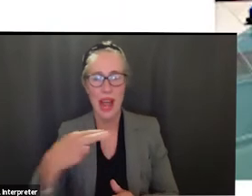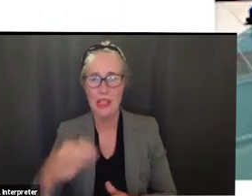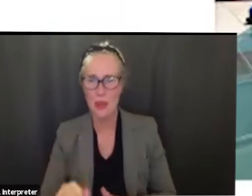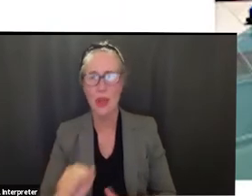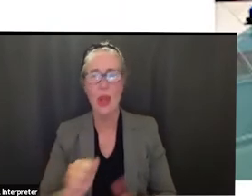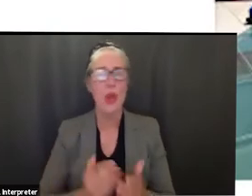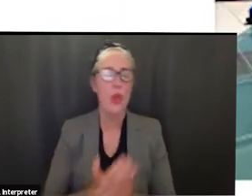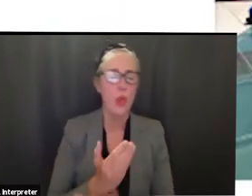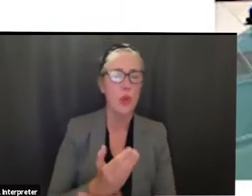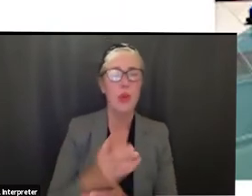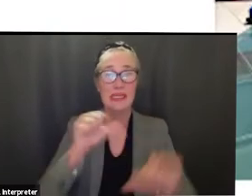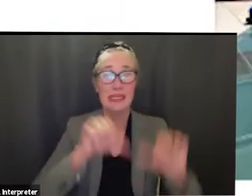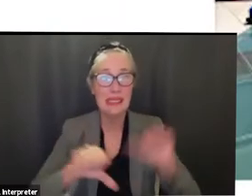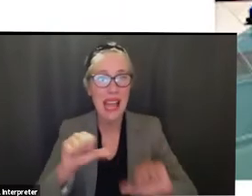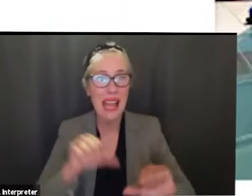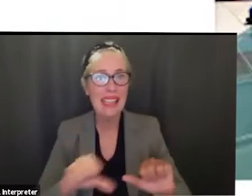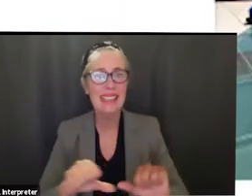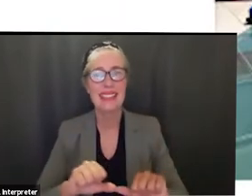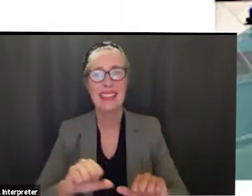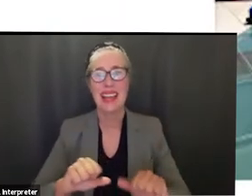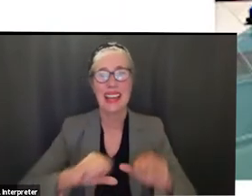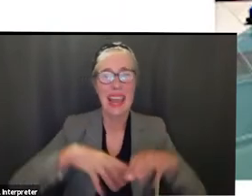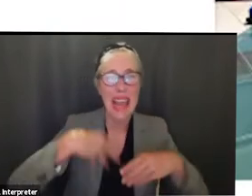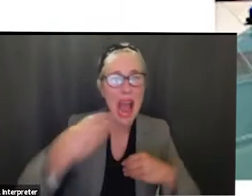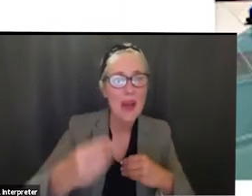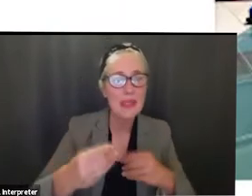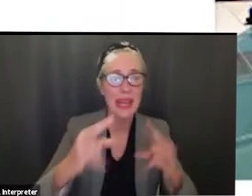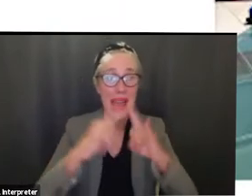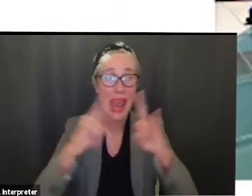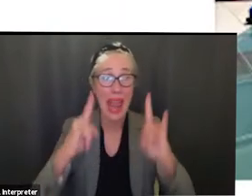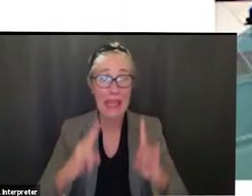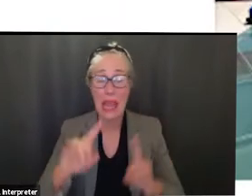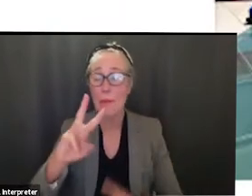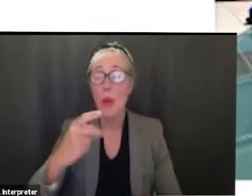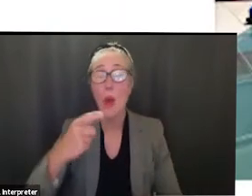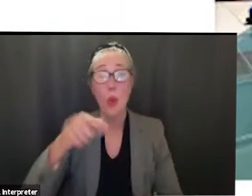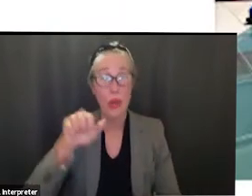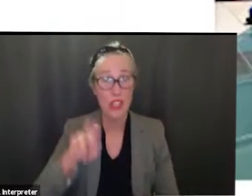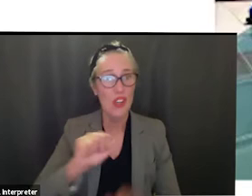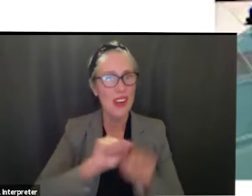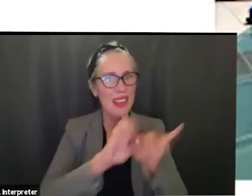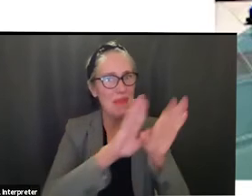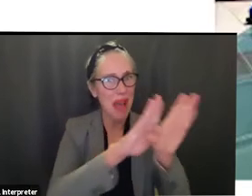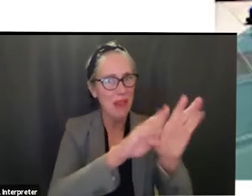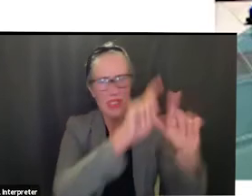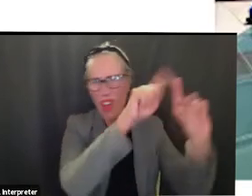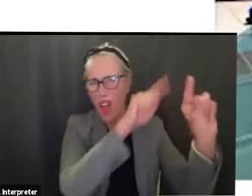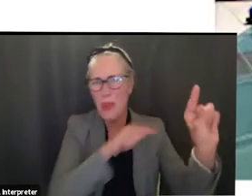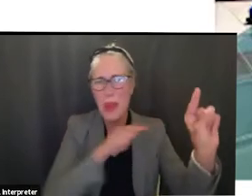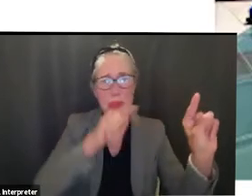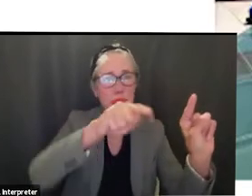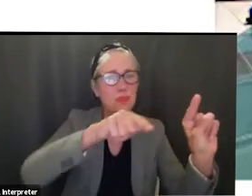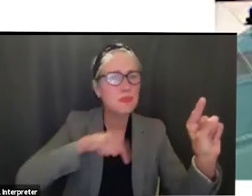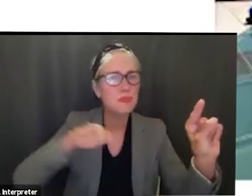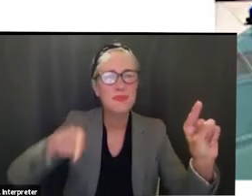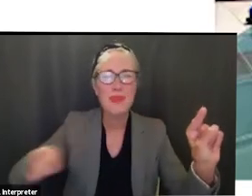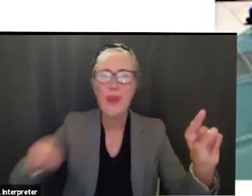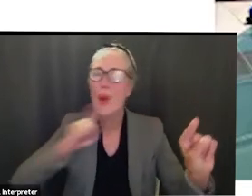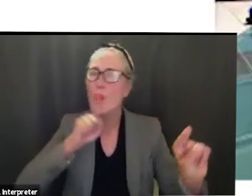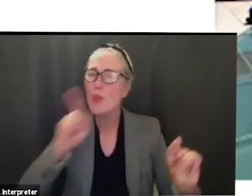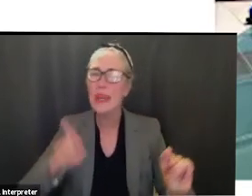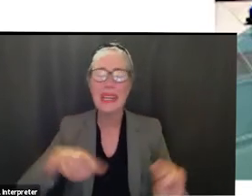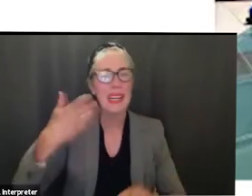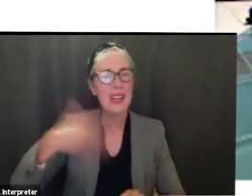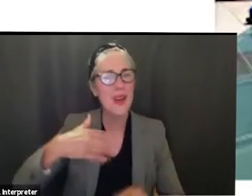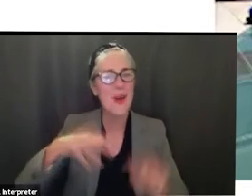experiments um at the moxie at camp whittier and uh otherwise just just really incredible uh